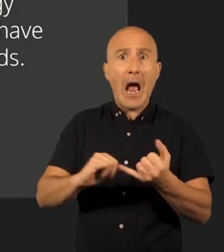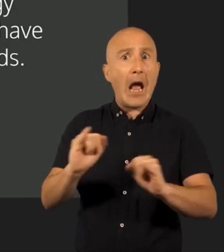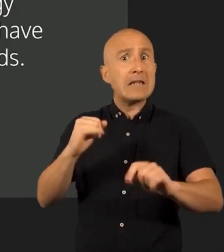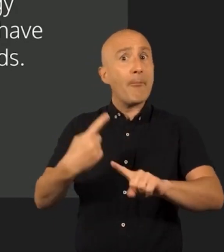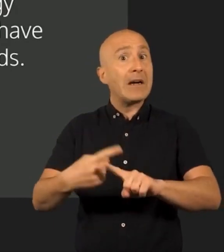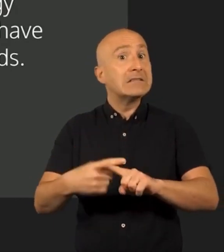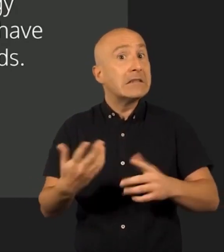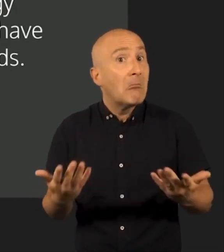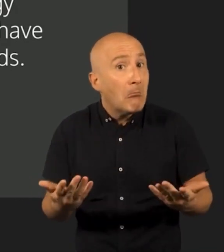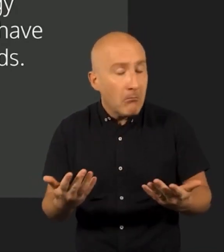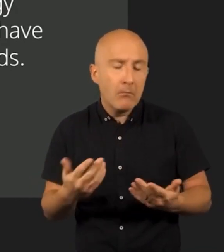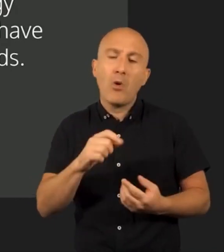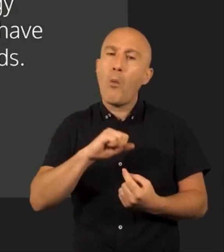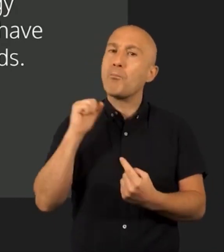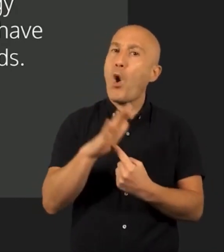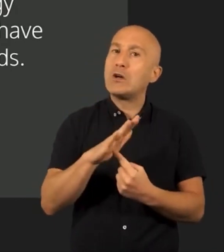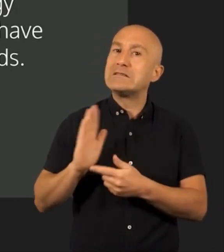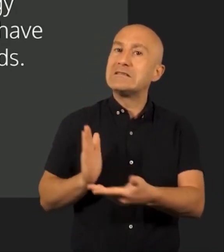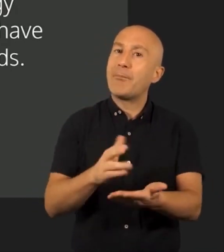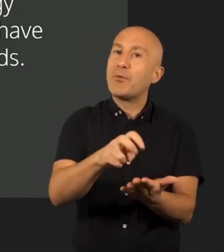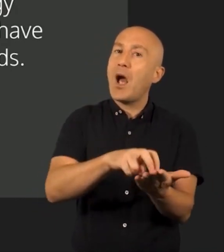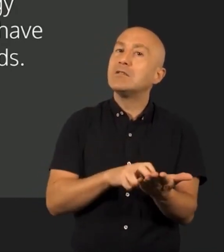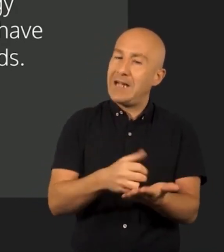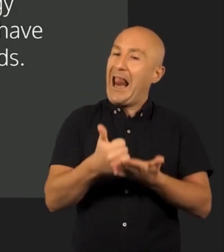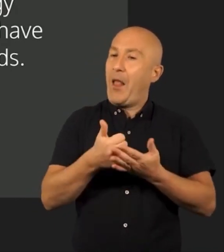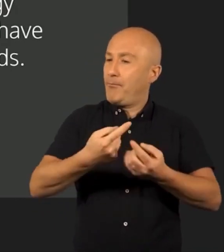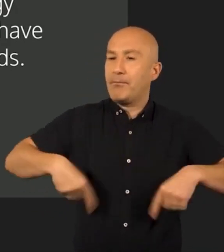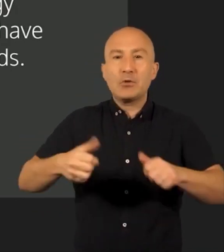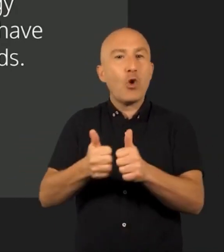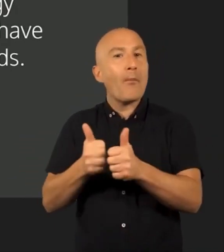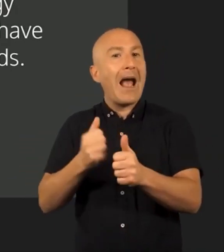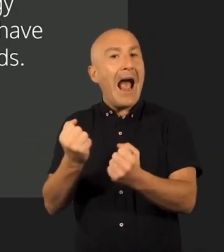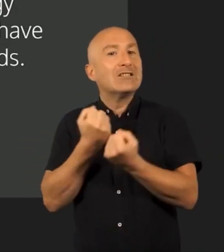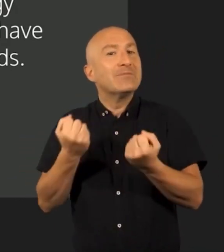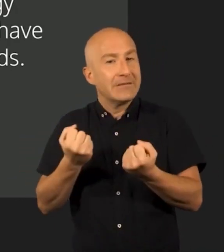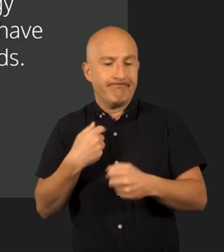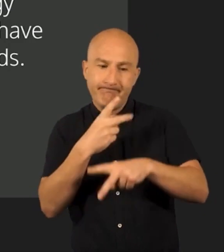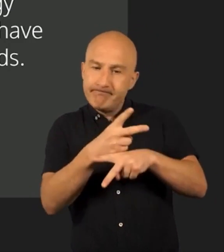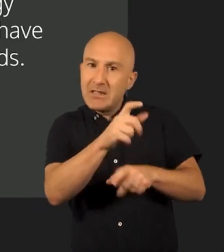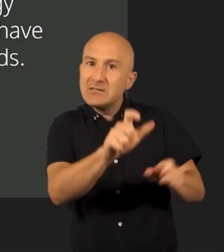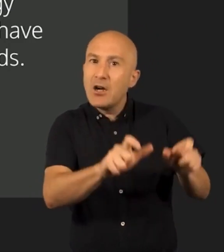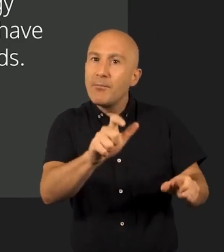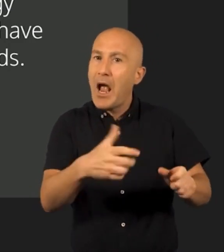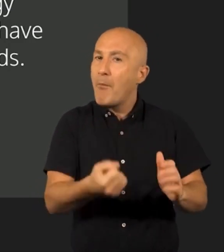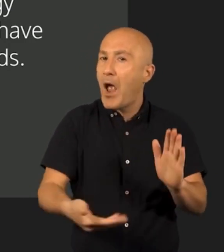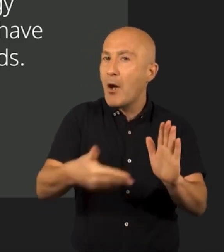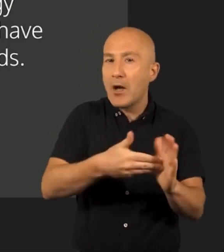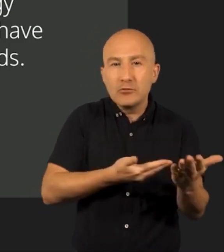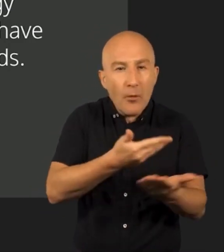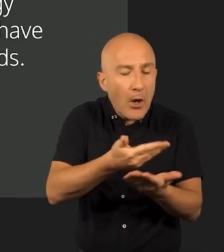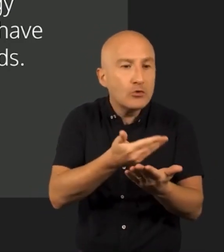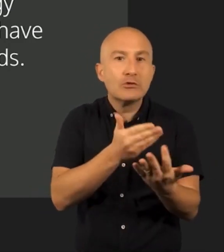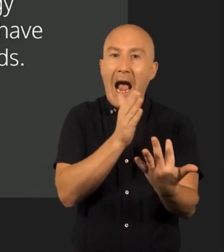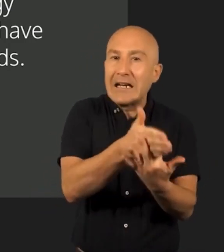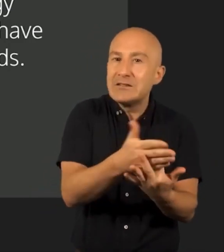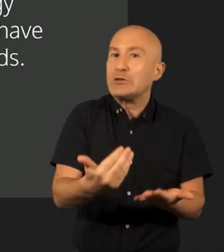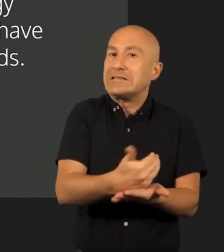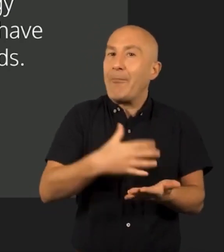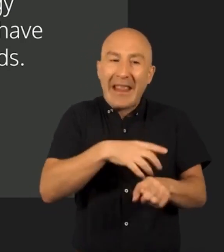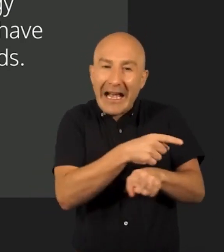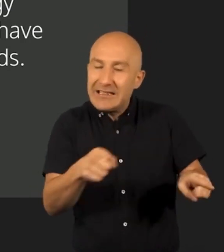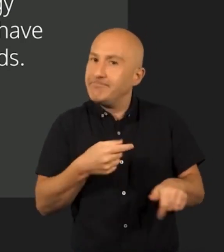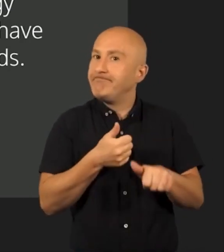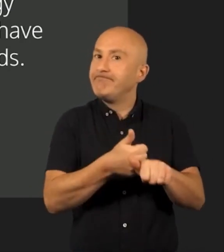in a gas emergency? The Priority Services Register helps energy companies like us look after customers who have extra